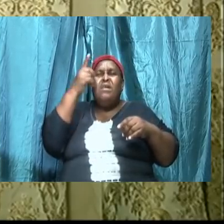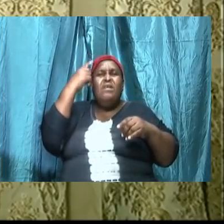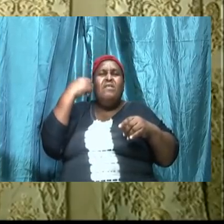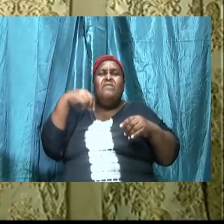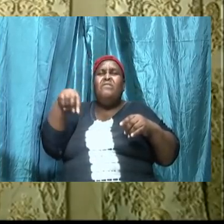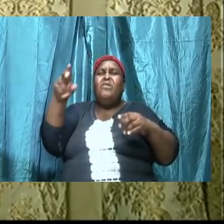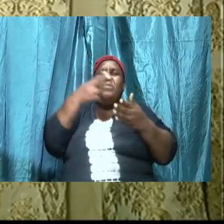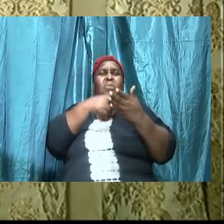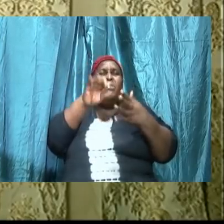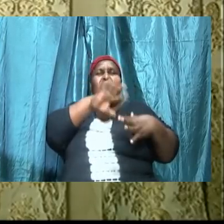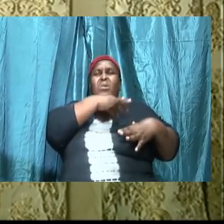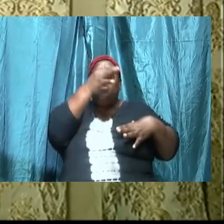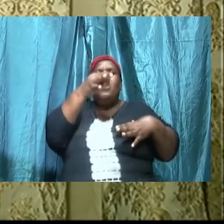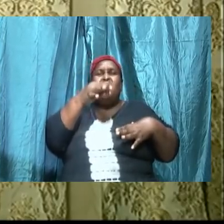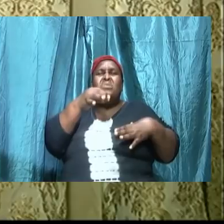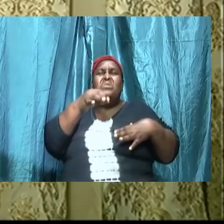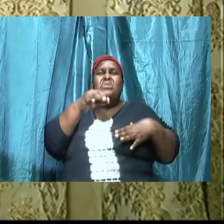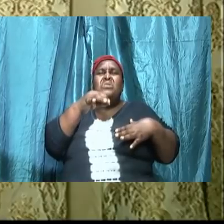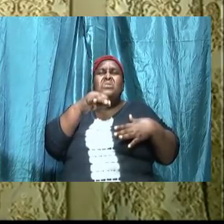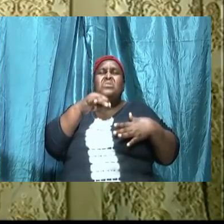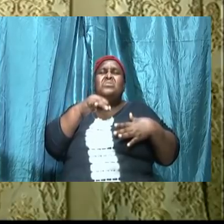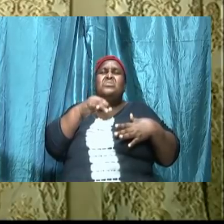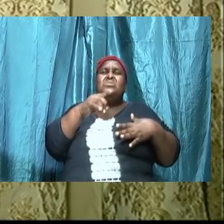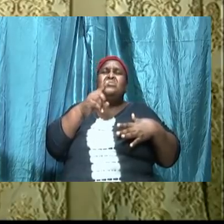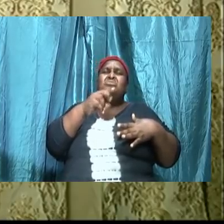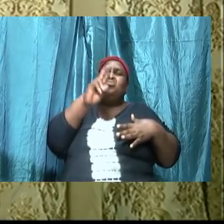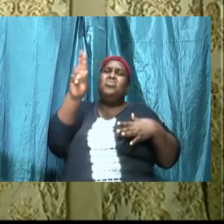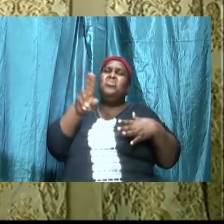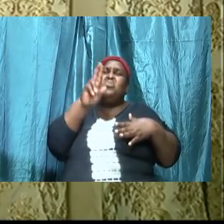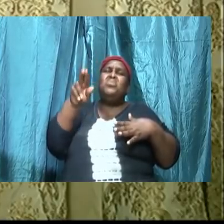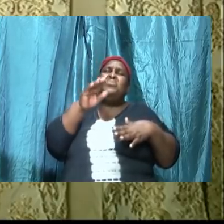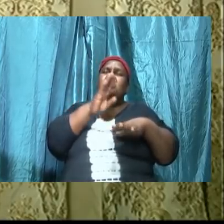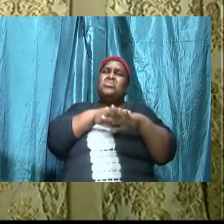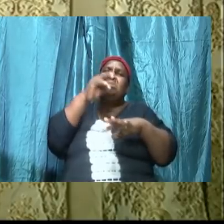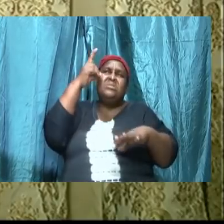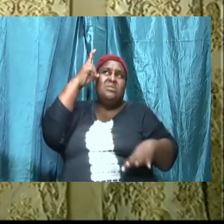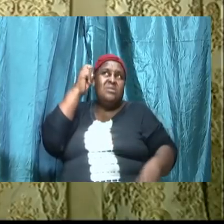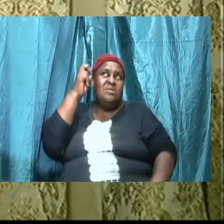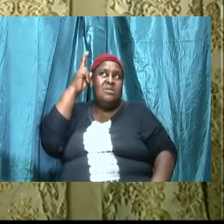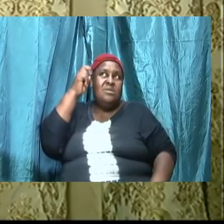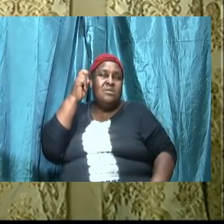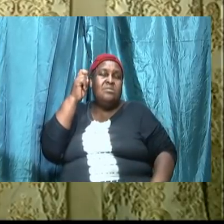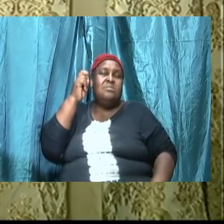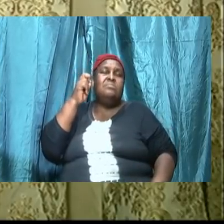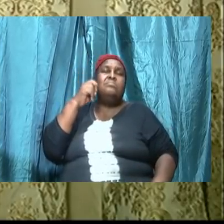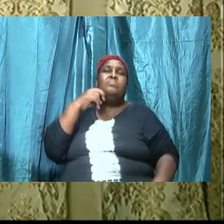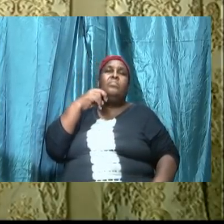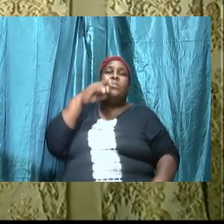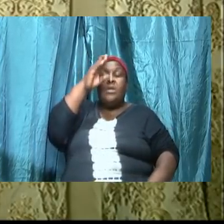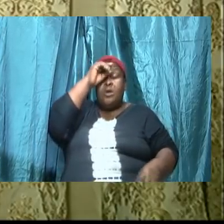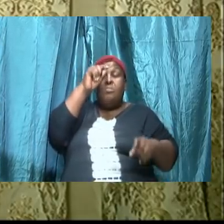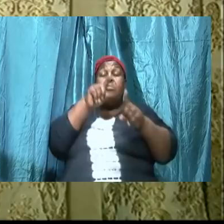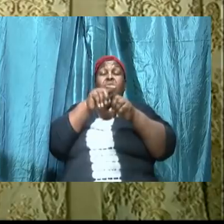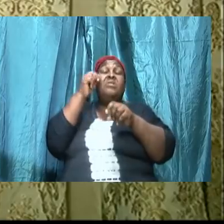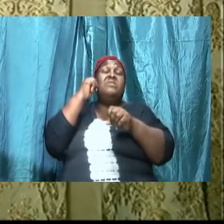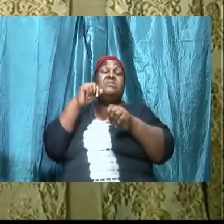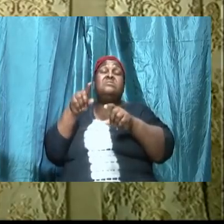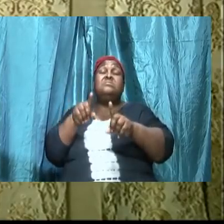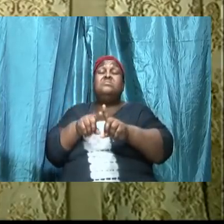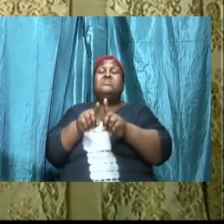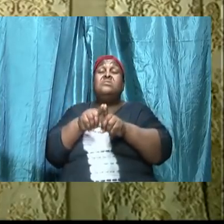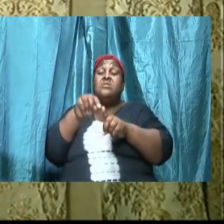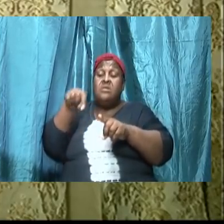what it is that Satan came with and so brothers and sisters this book